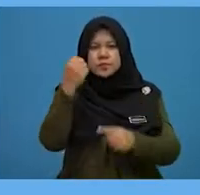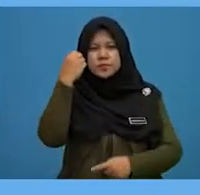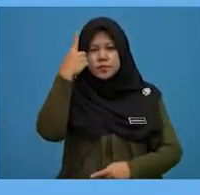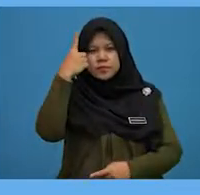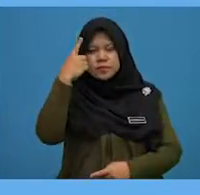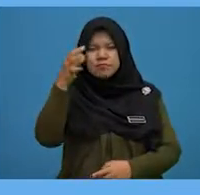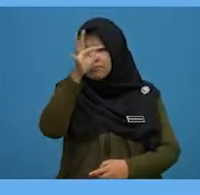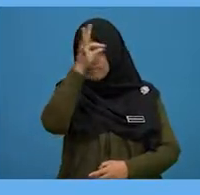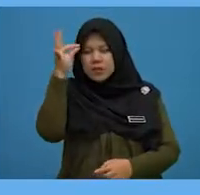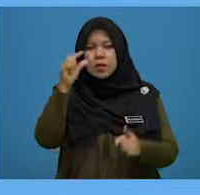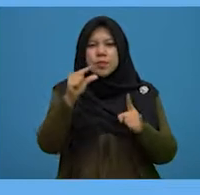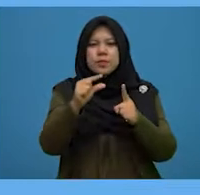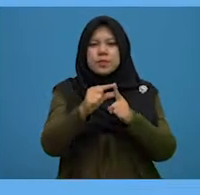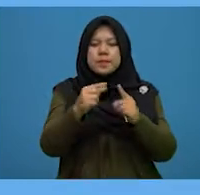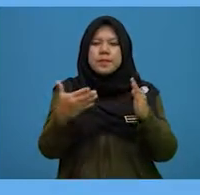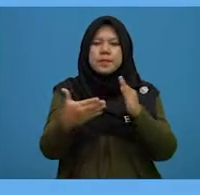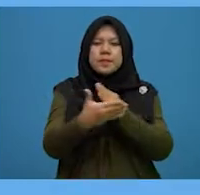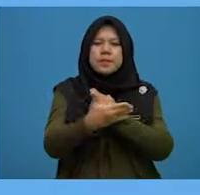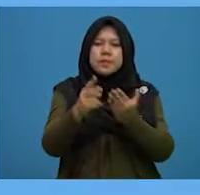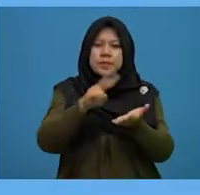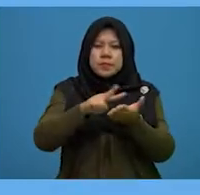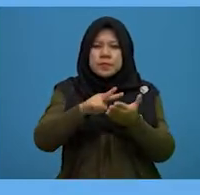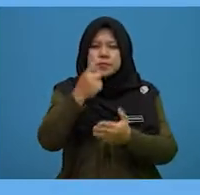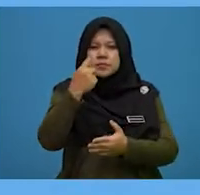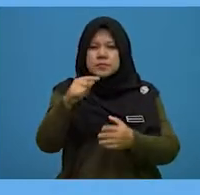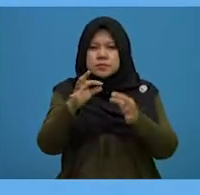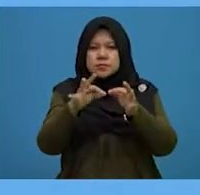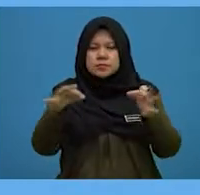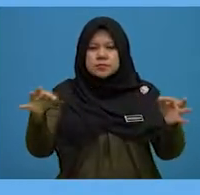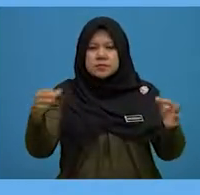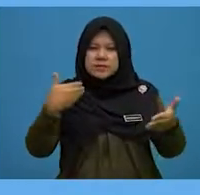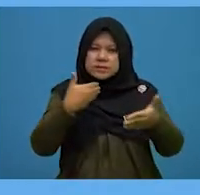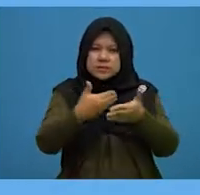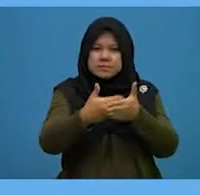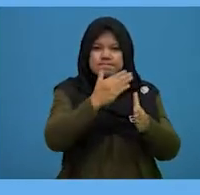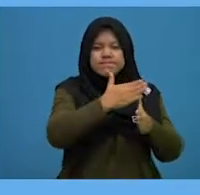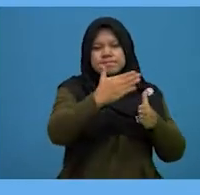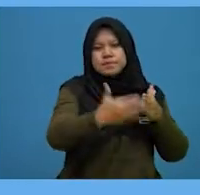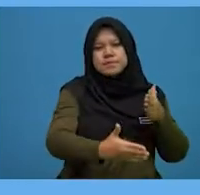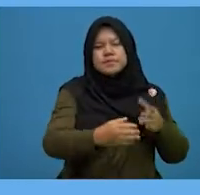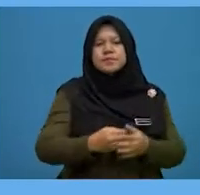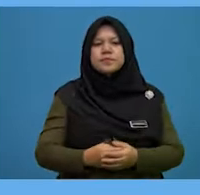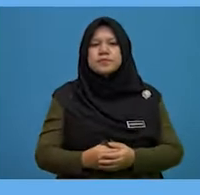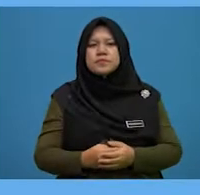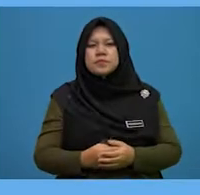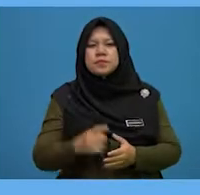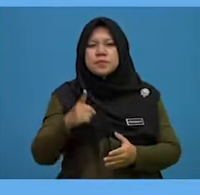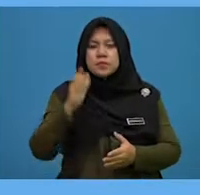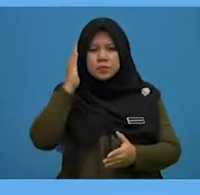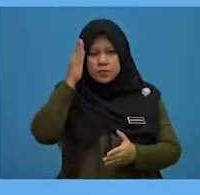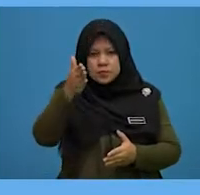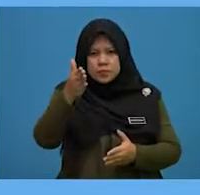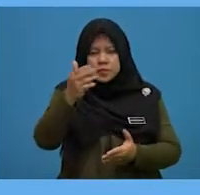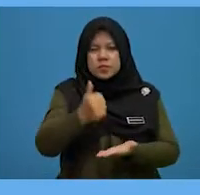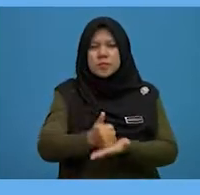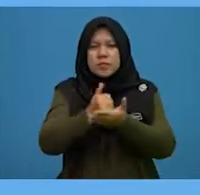an unfamiliar word by reading the sentence till the end. It will eventually